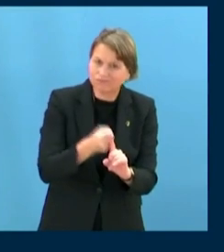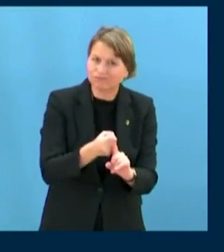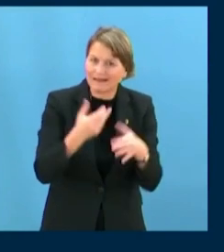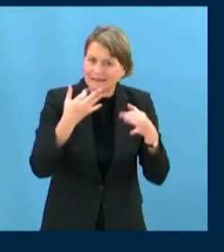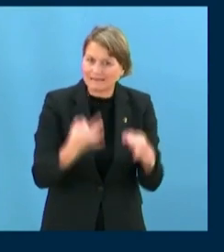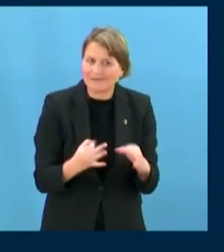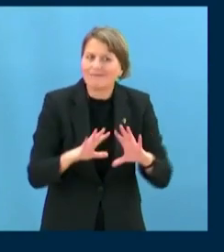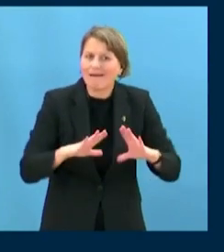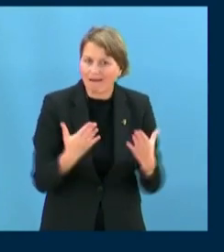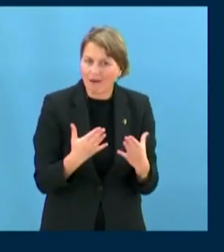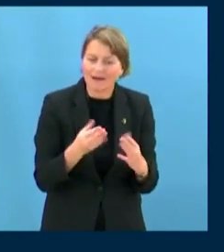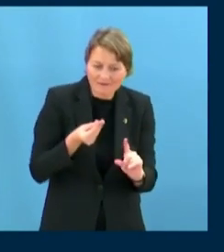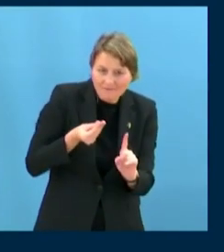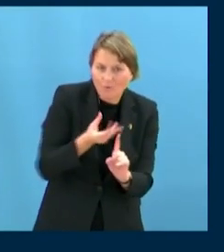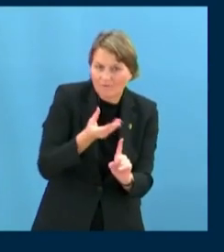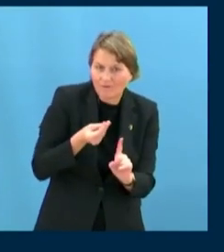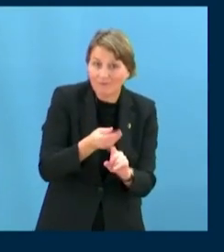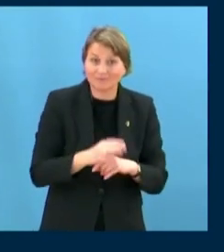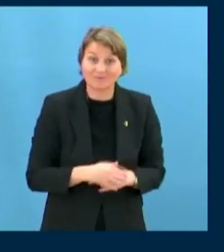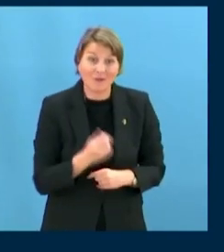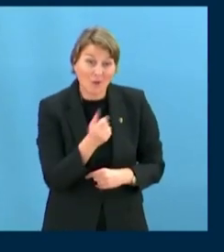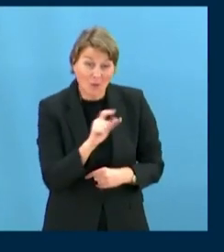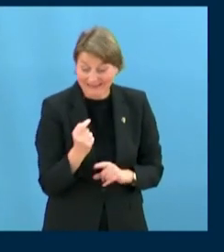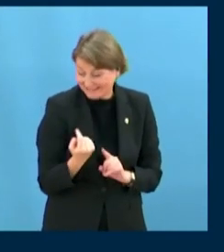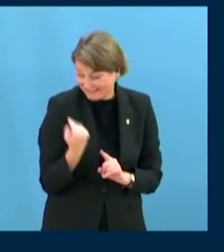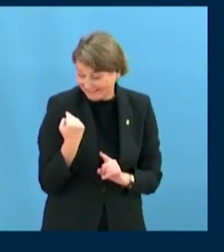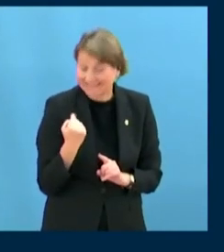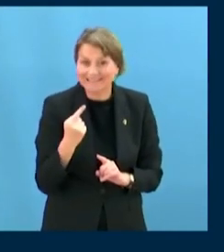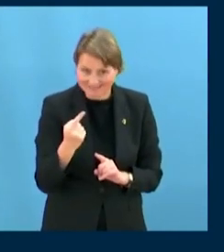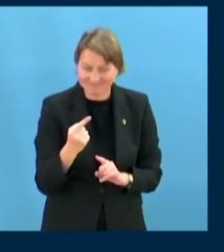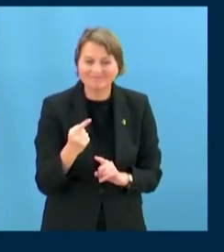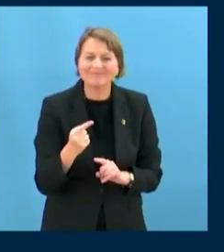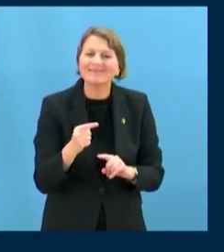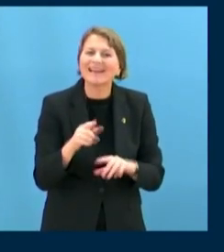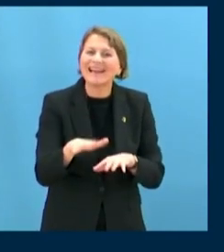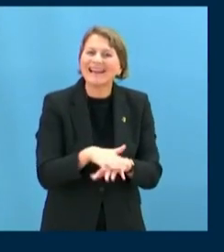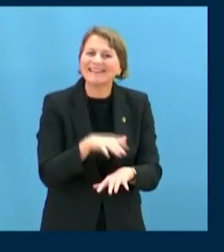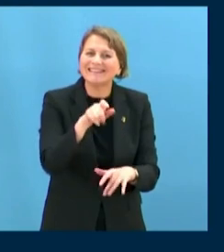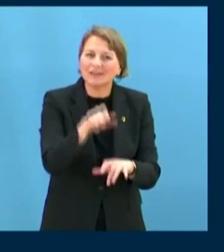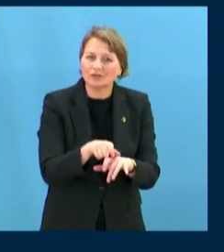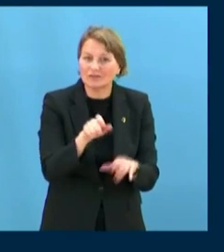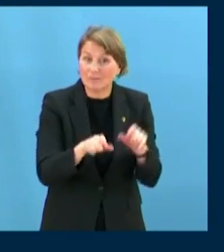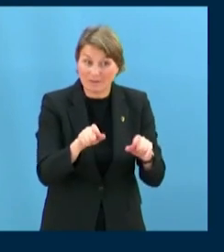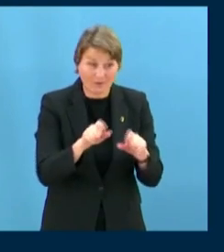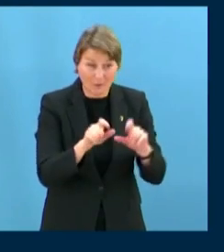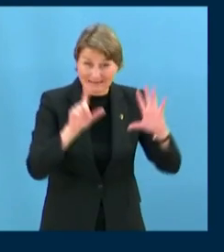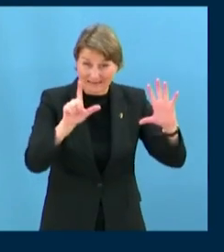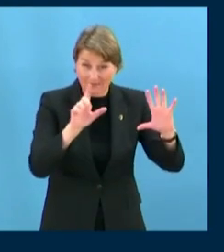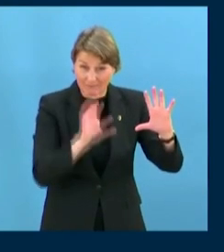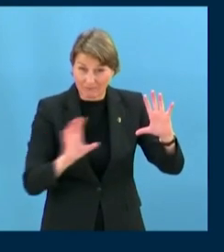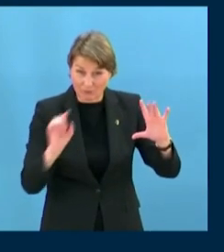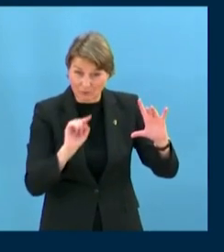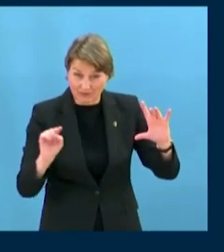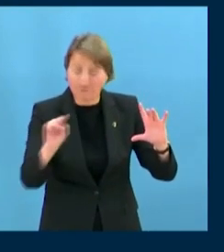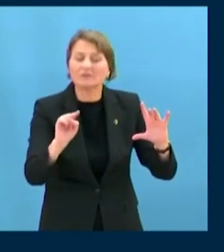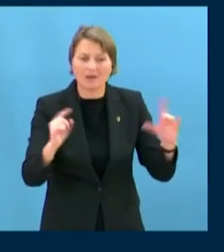Just a few weeks ago, for the first time, indigenous participants from all seven sociocultural regions took the floor in